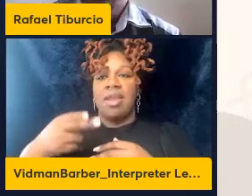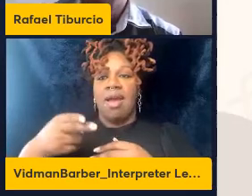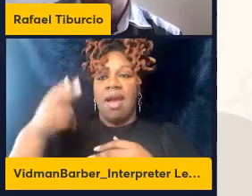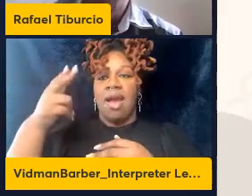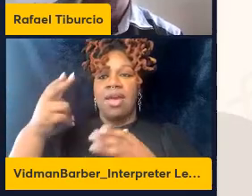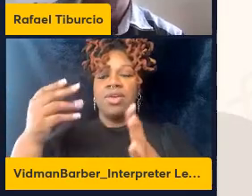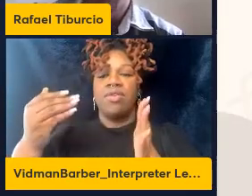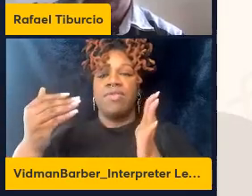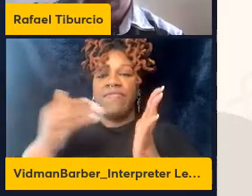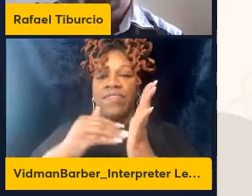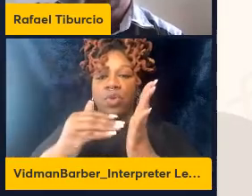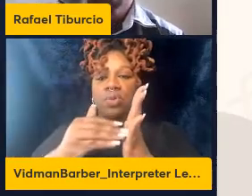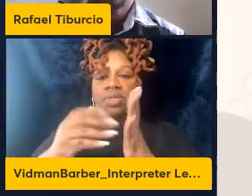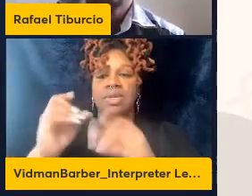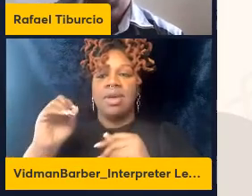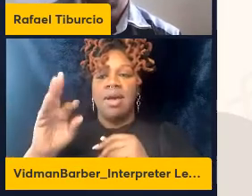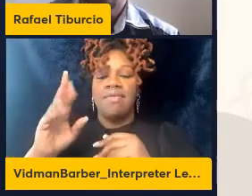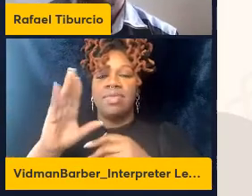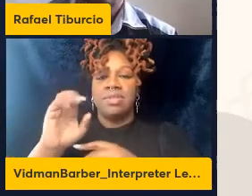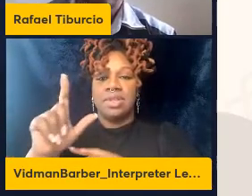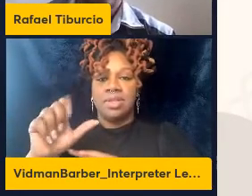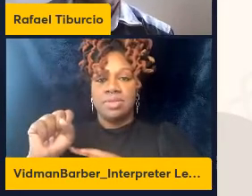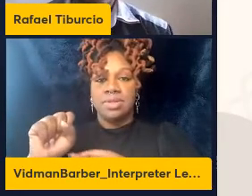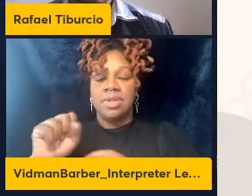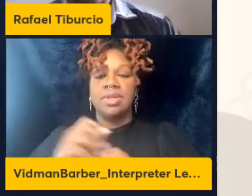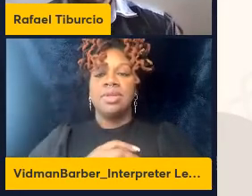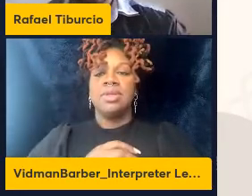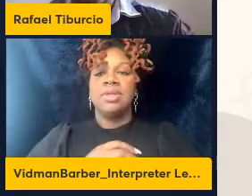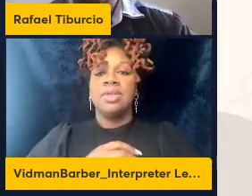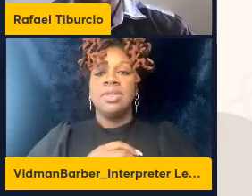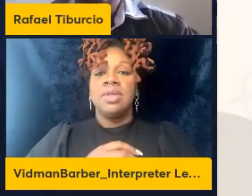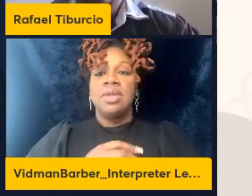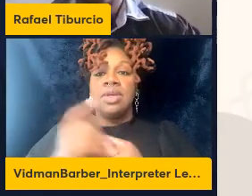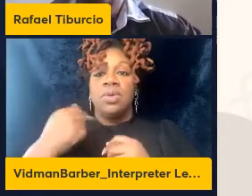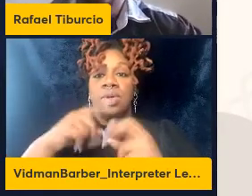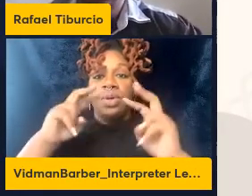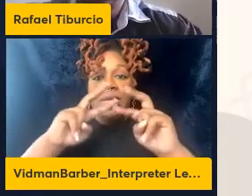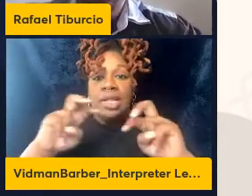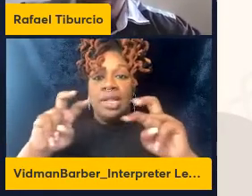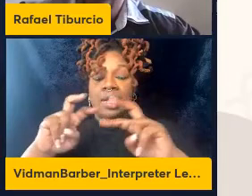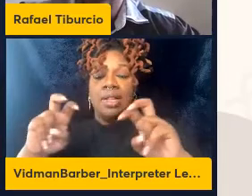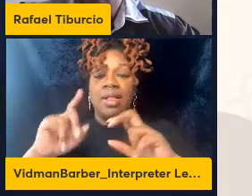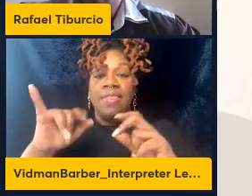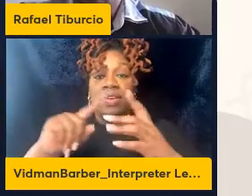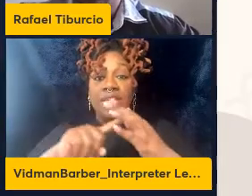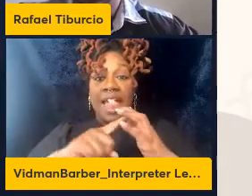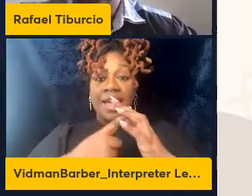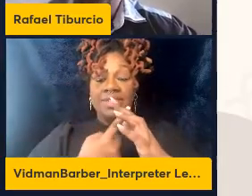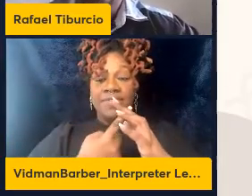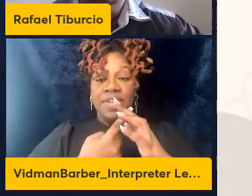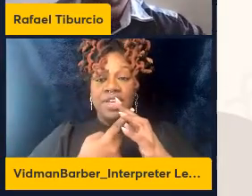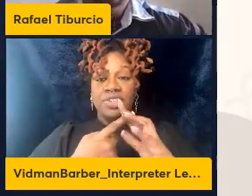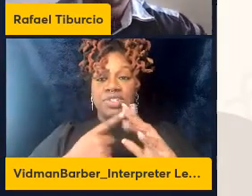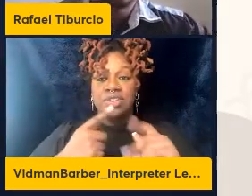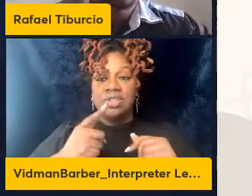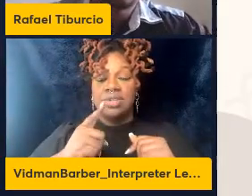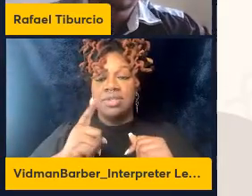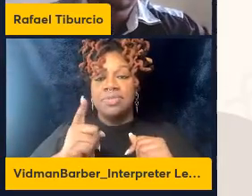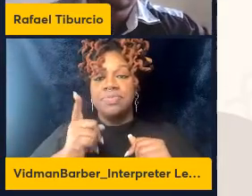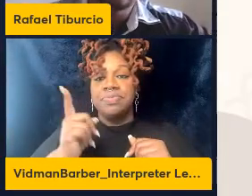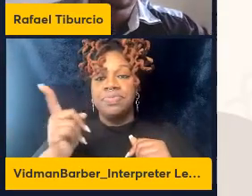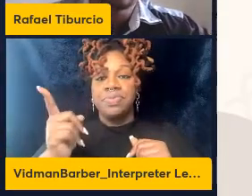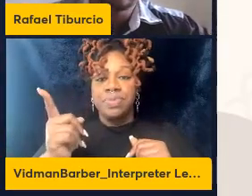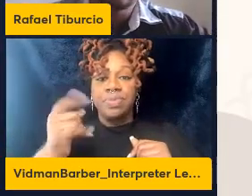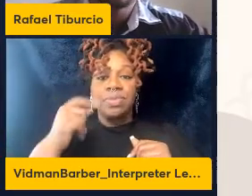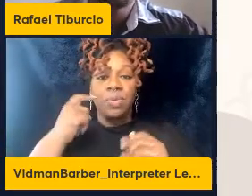ratio when we dissect the activation landscape of these lymphocytes what we can